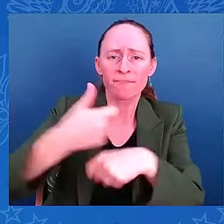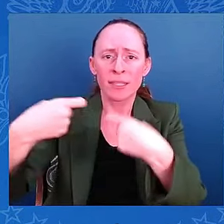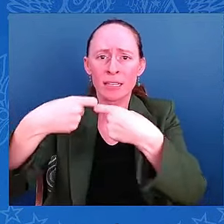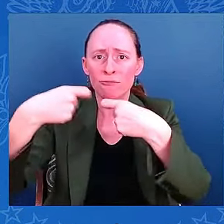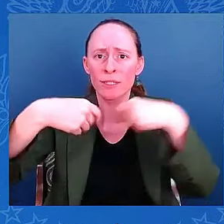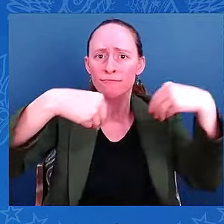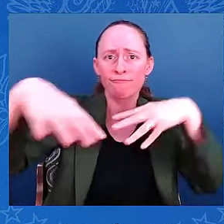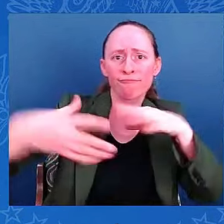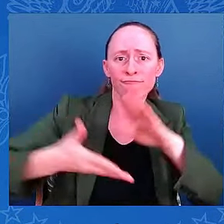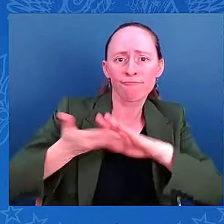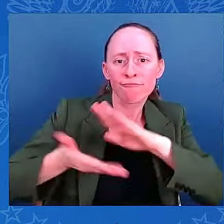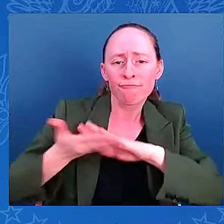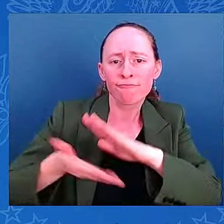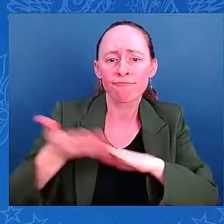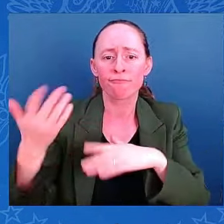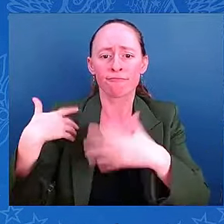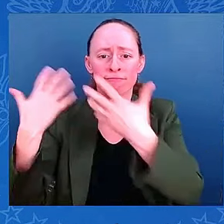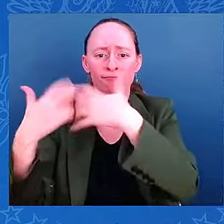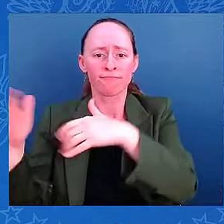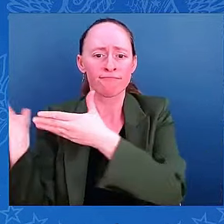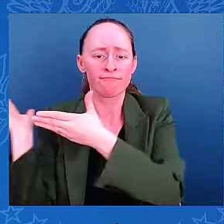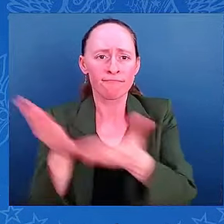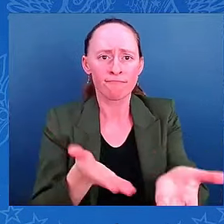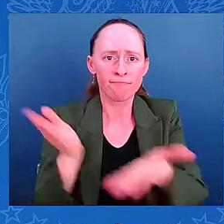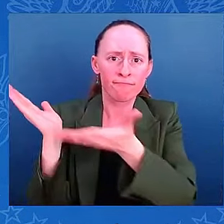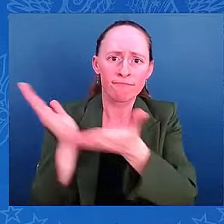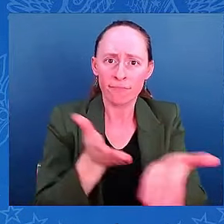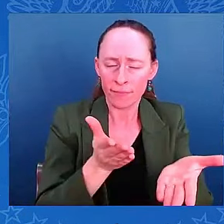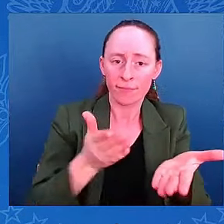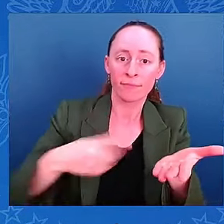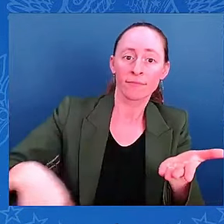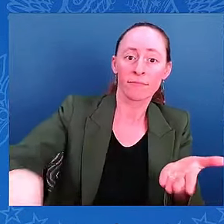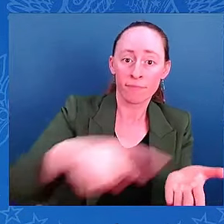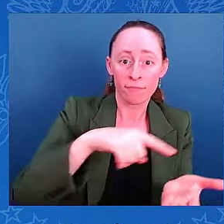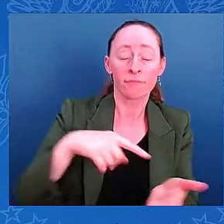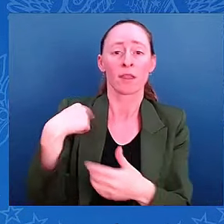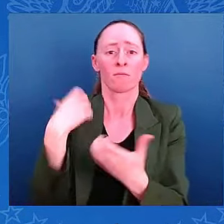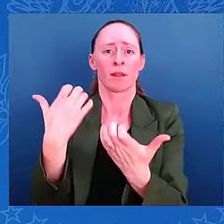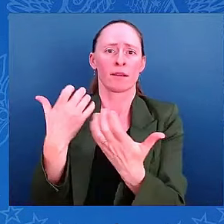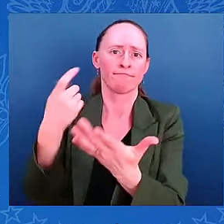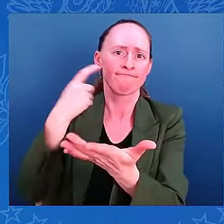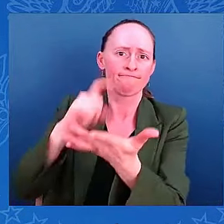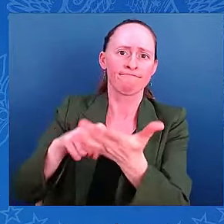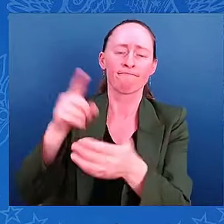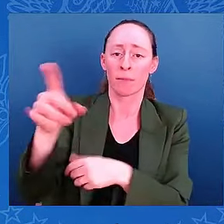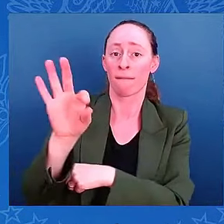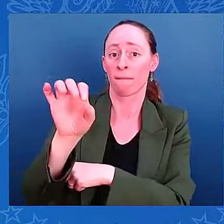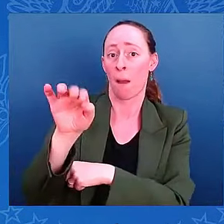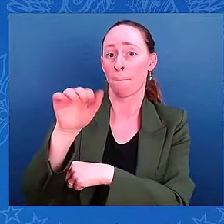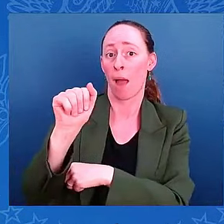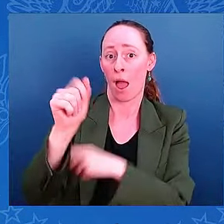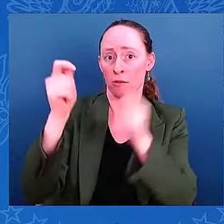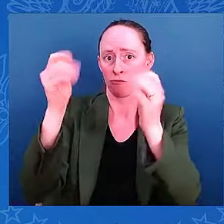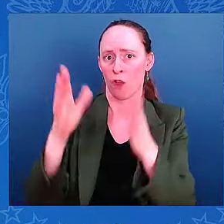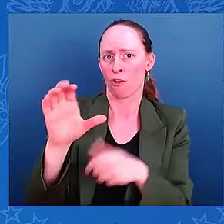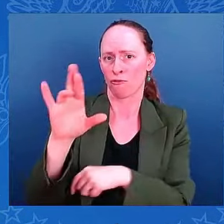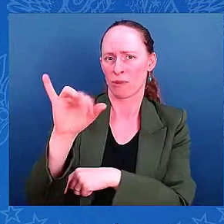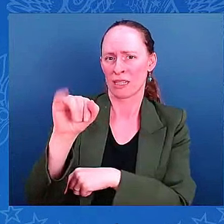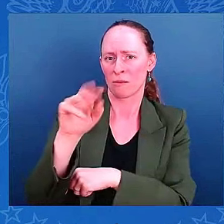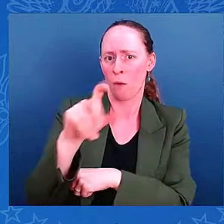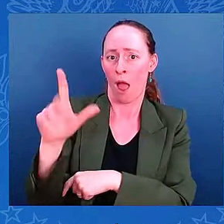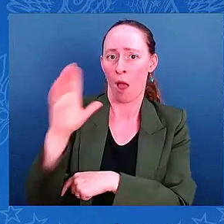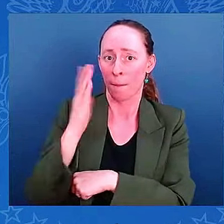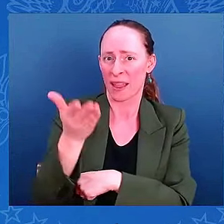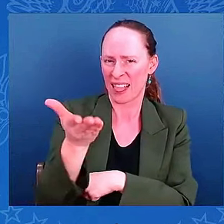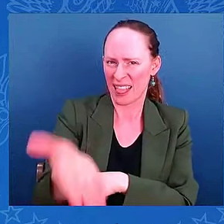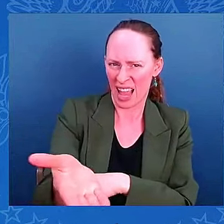tonight. And Kamala and I are going to keep pressure on the companies so prices stay stable on gasoline, flights